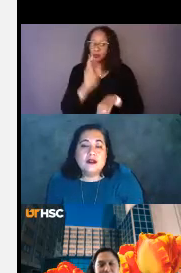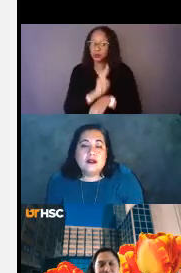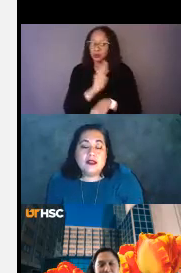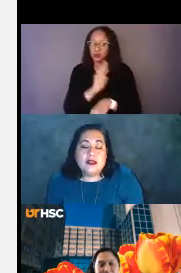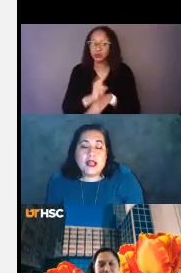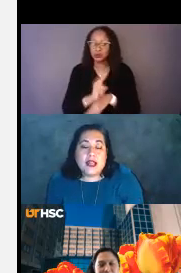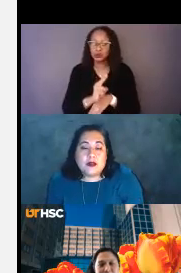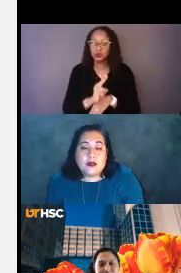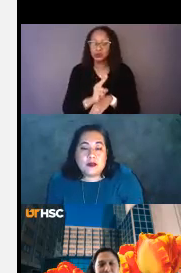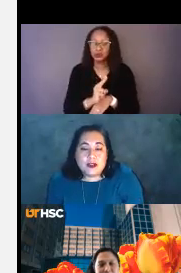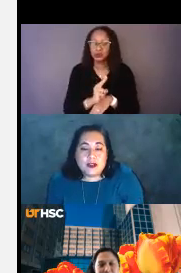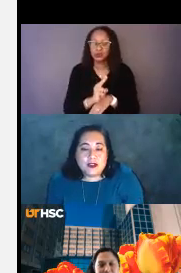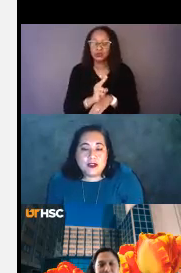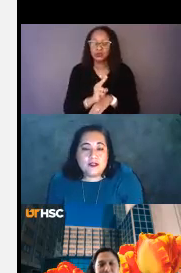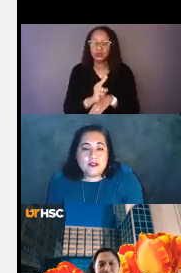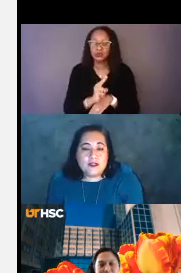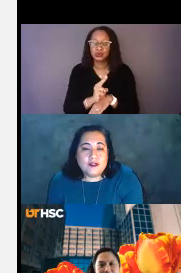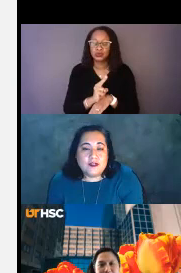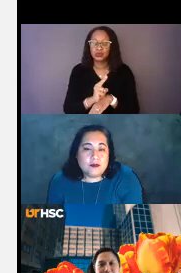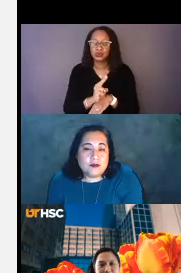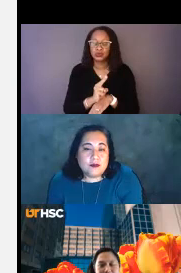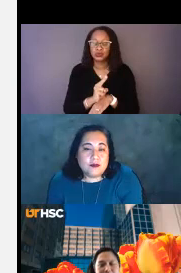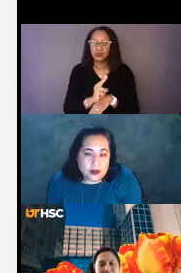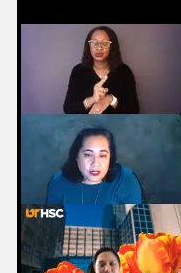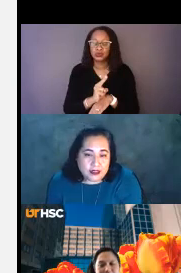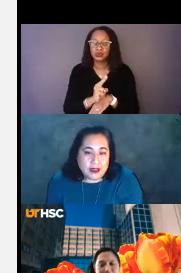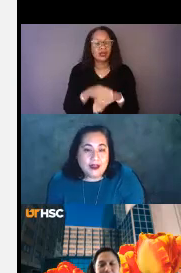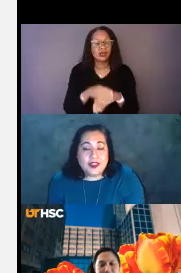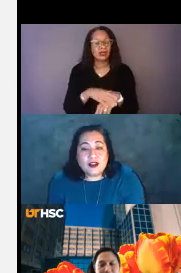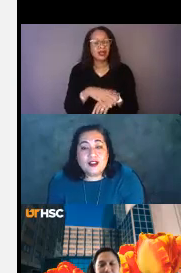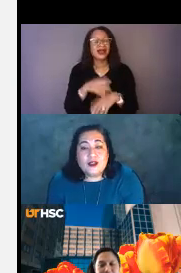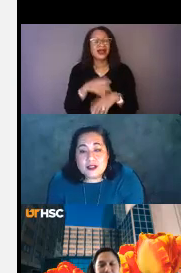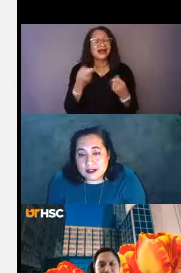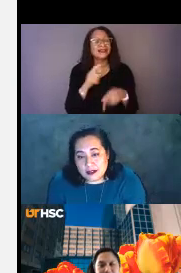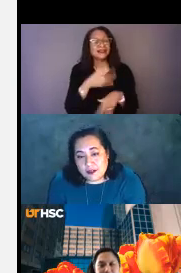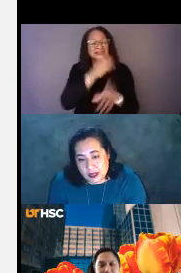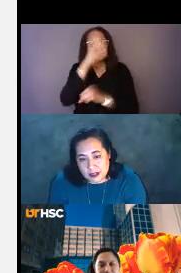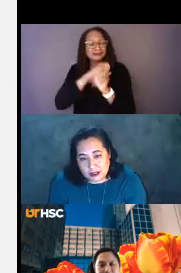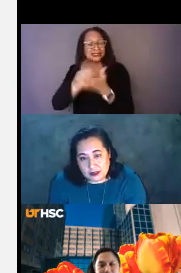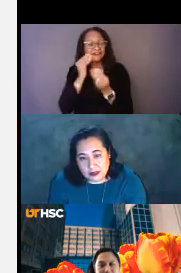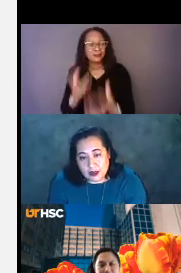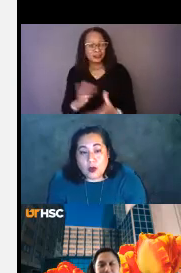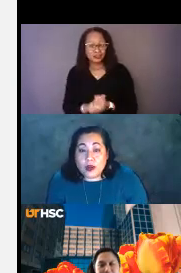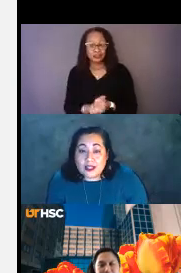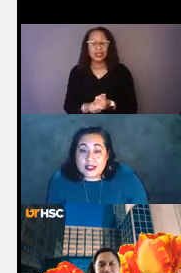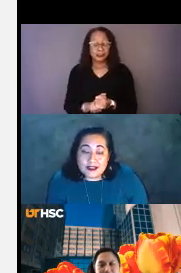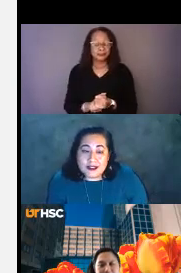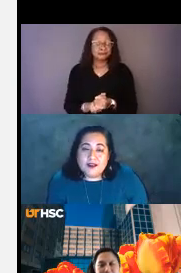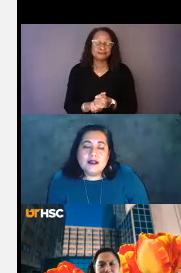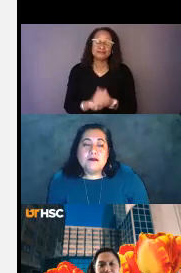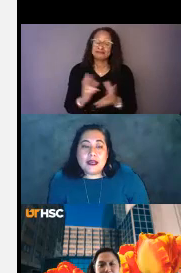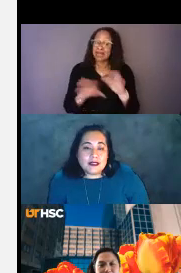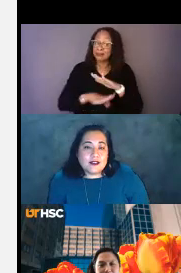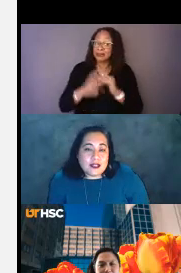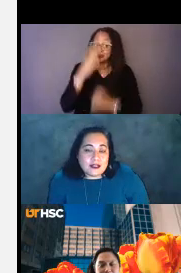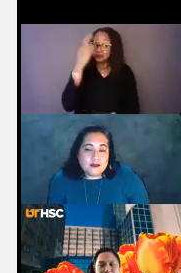language of the majority. They're losing this information, which is a very